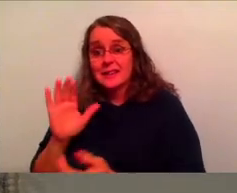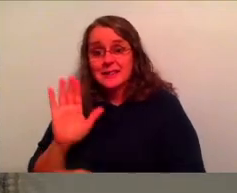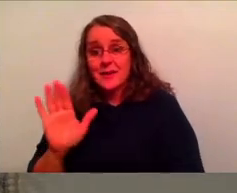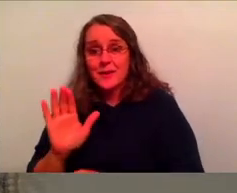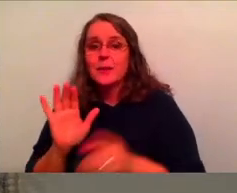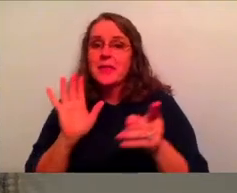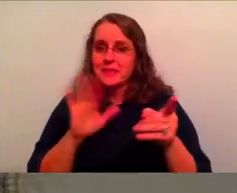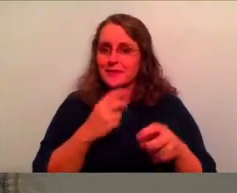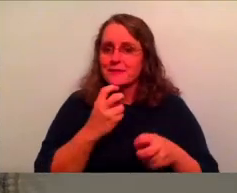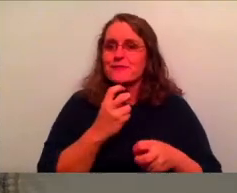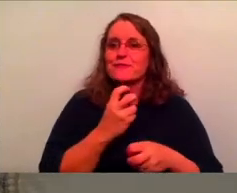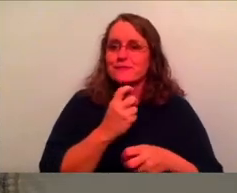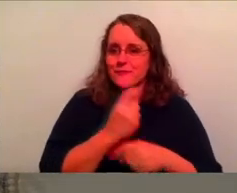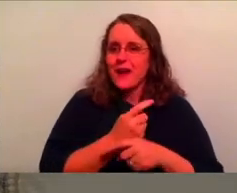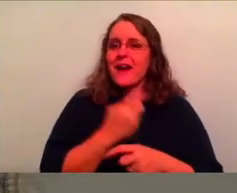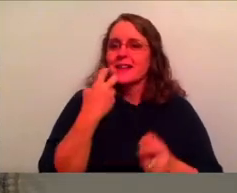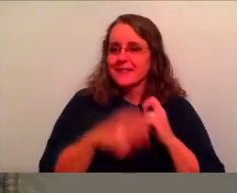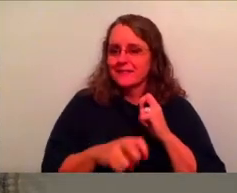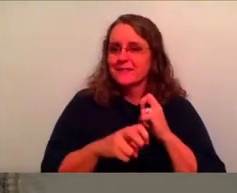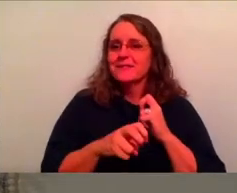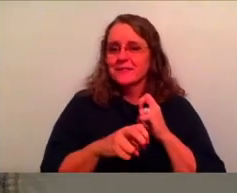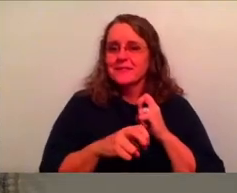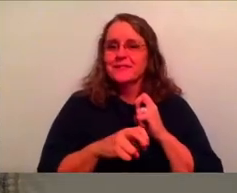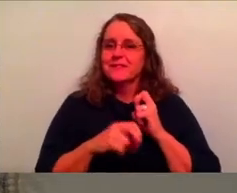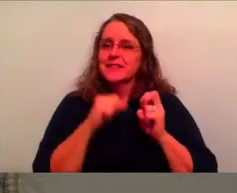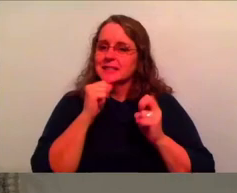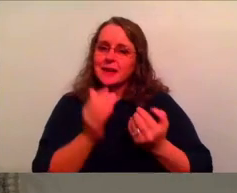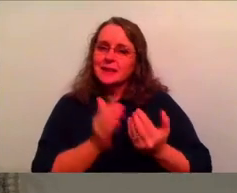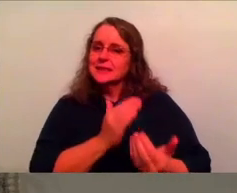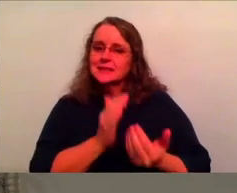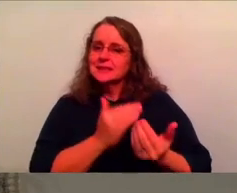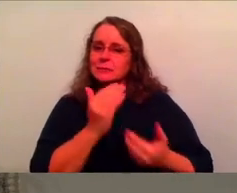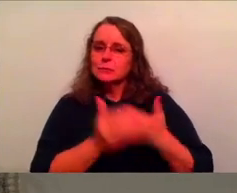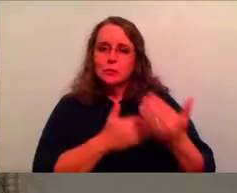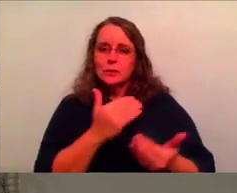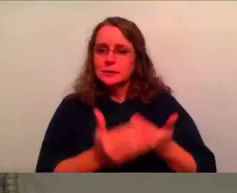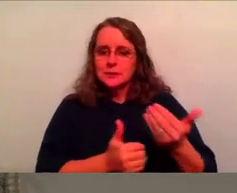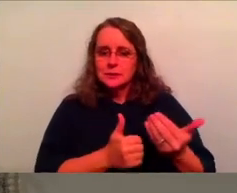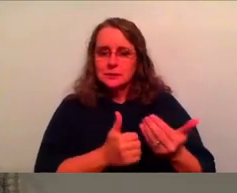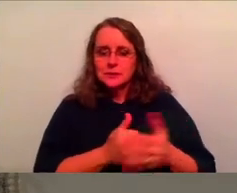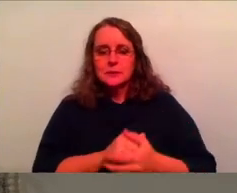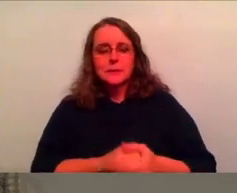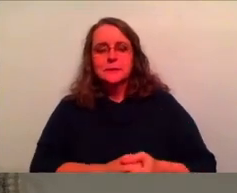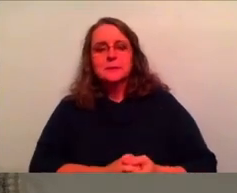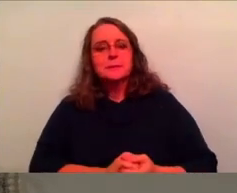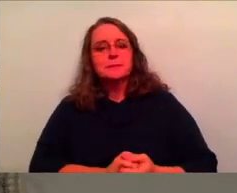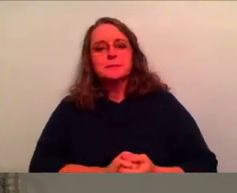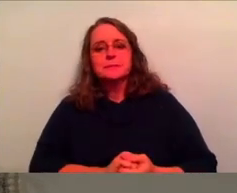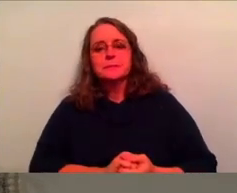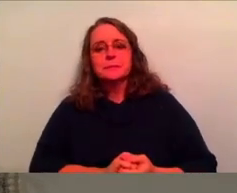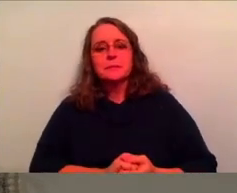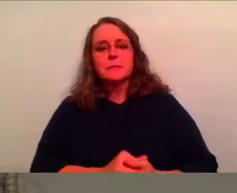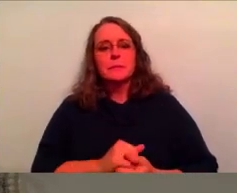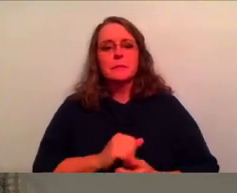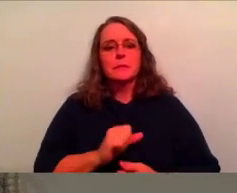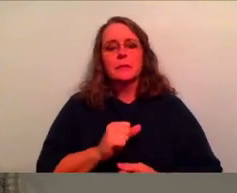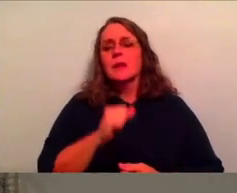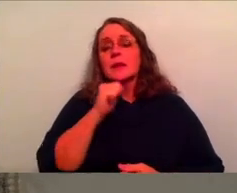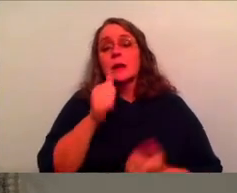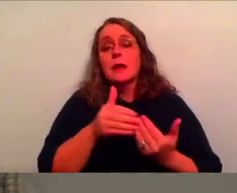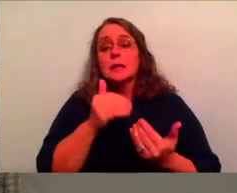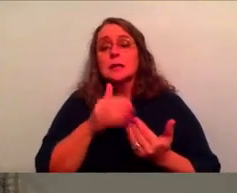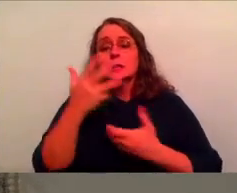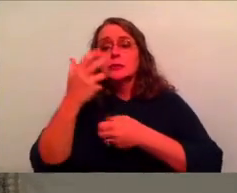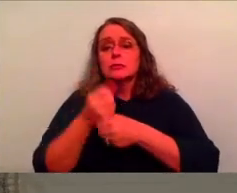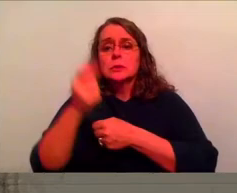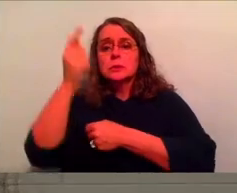Yeah. Is that this is not an easy process. It's not an easy thing to have to go through. It's not easy, uh, to trust God